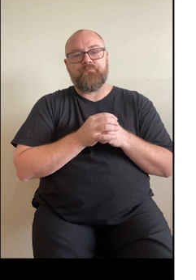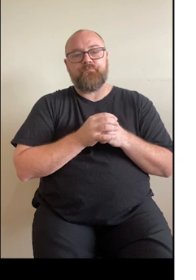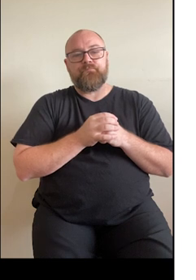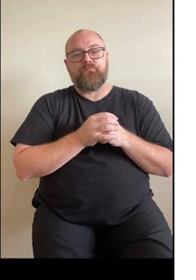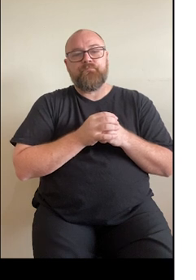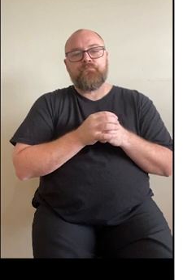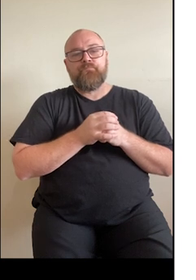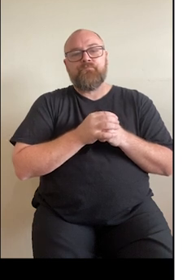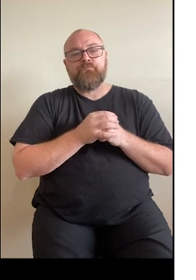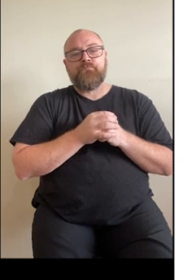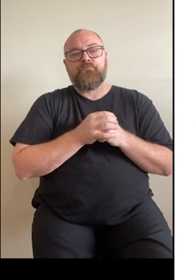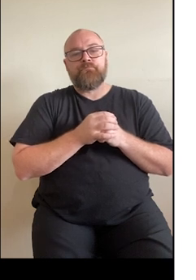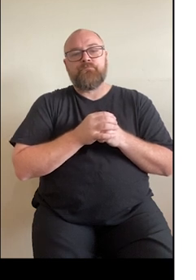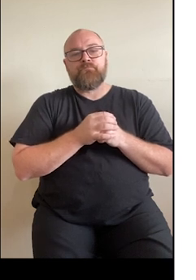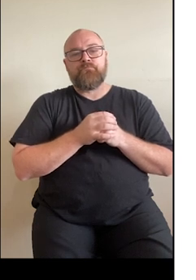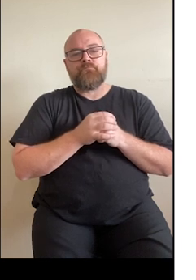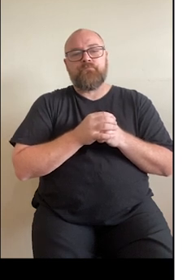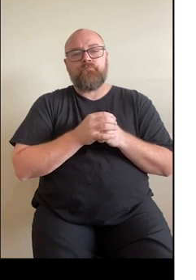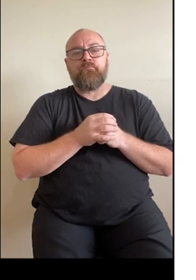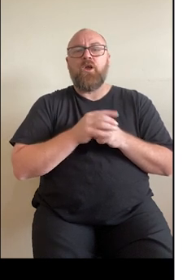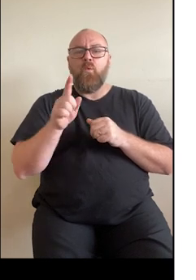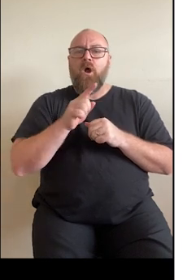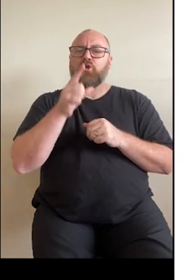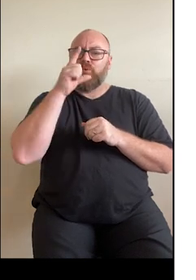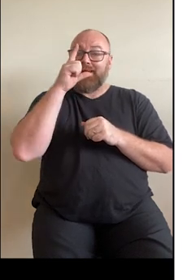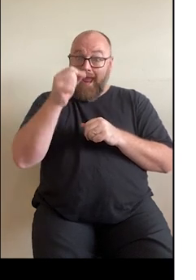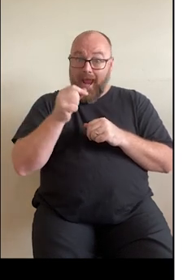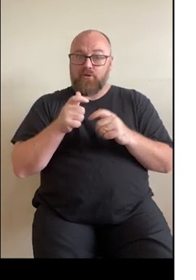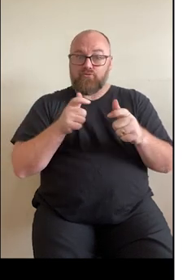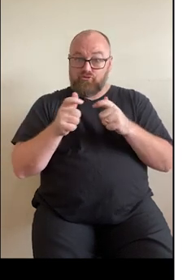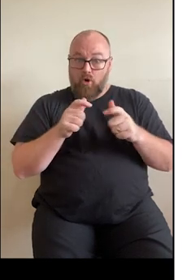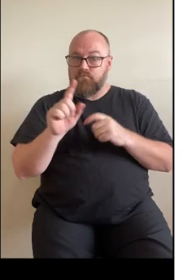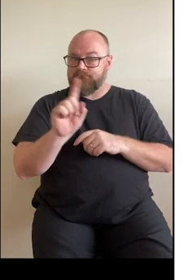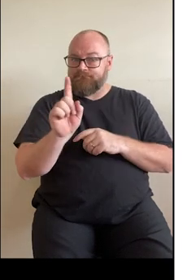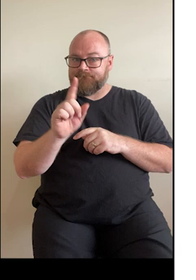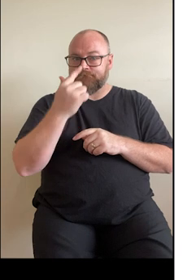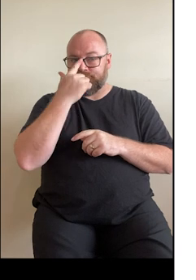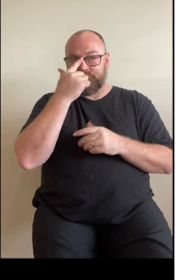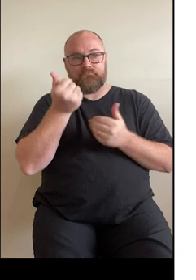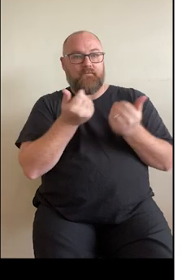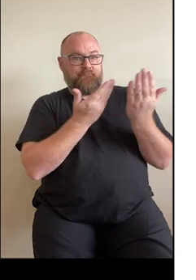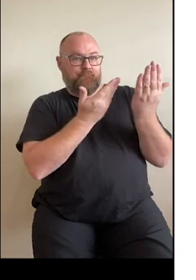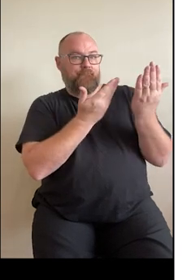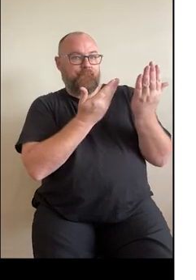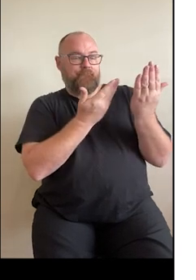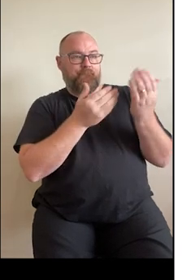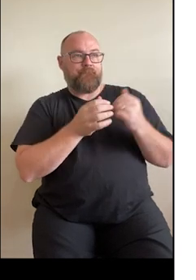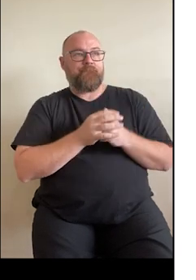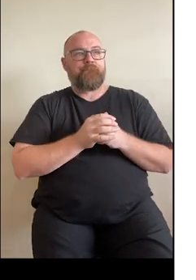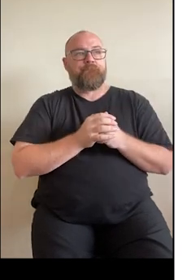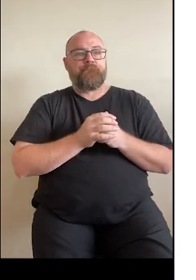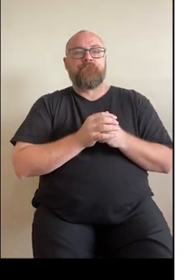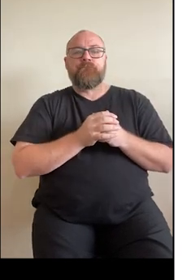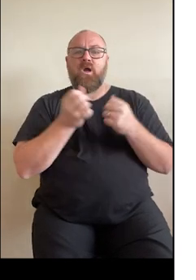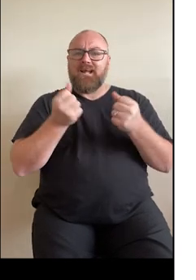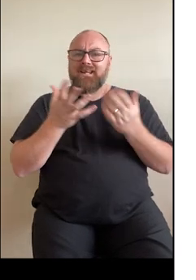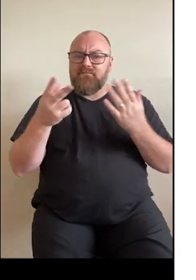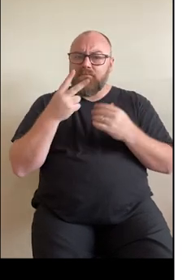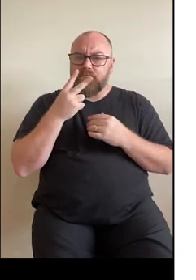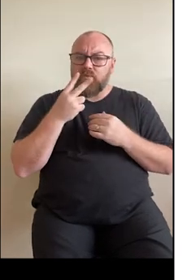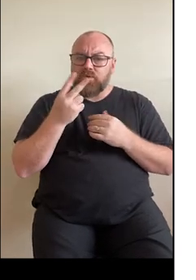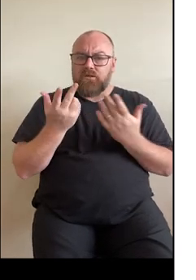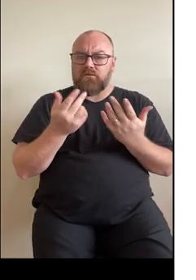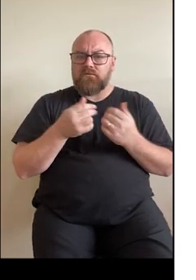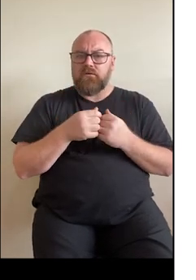Risk factors for heart disease that you can change. So these are some of the things that you can do now. You can quit smoking. So